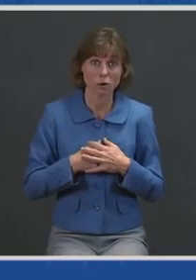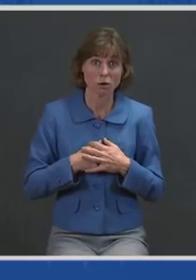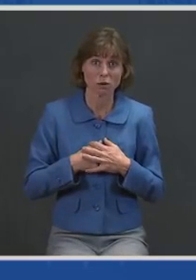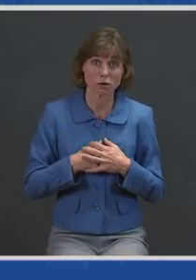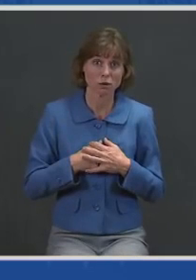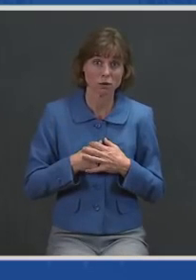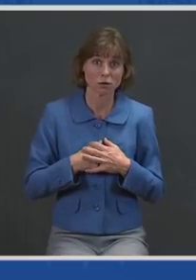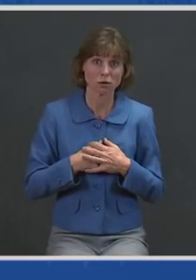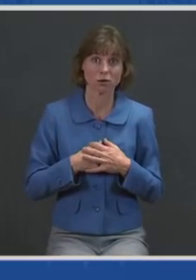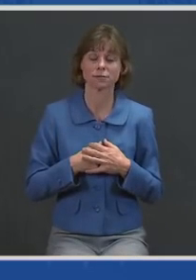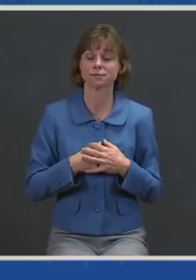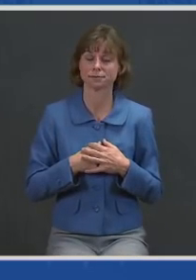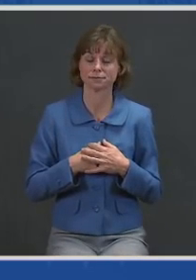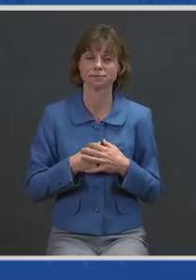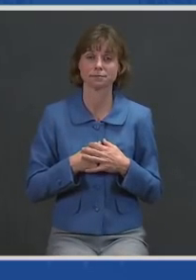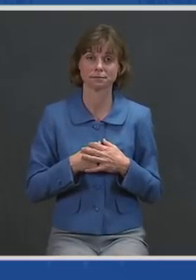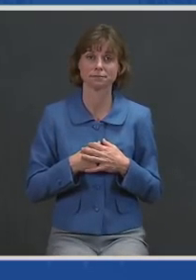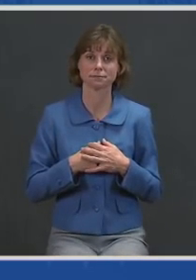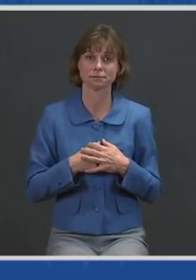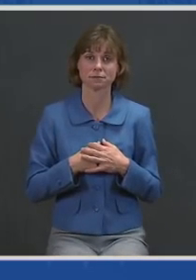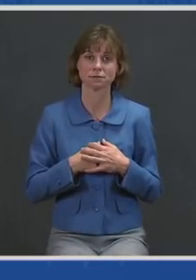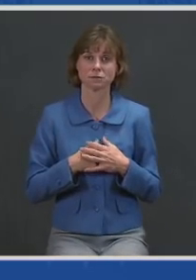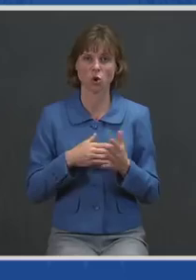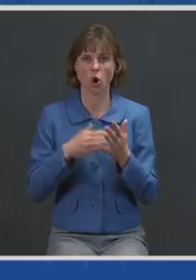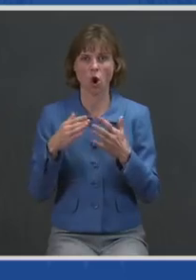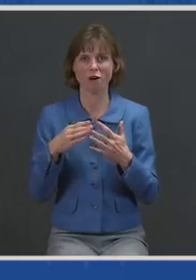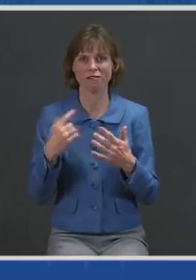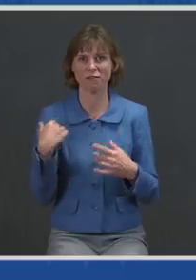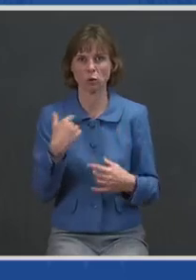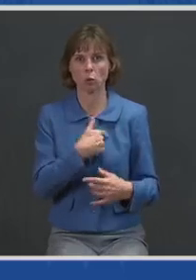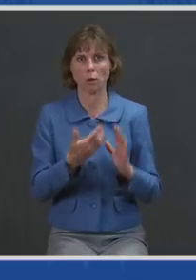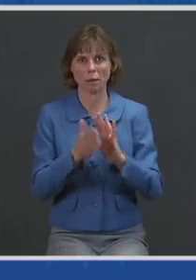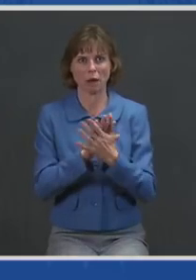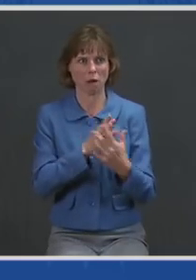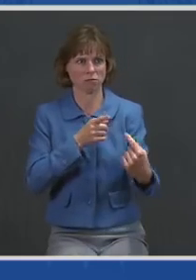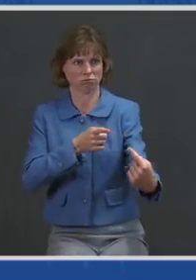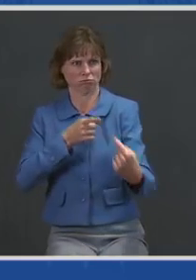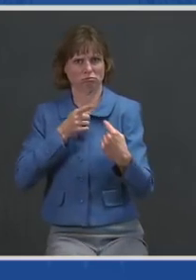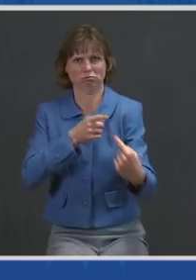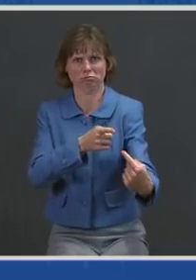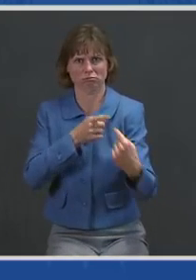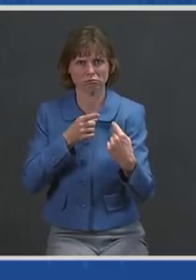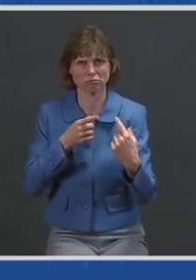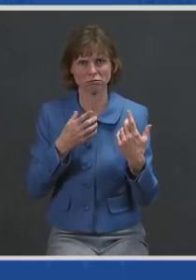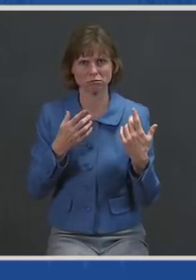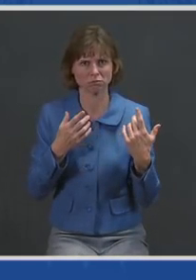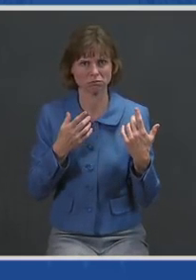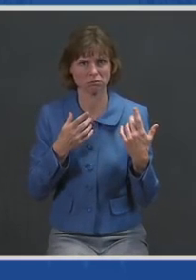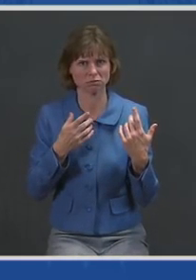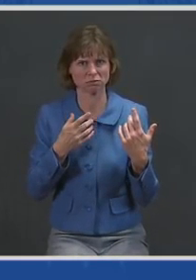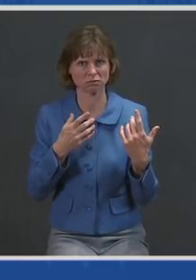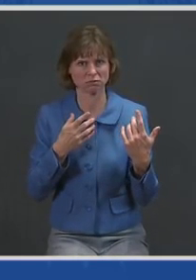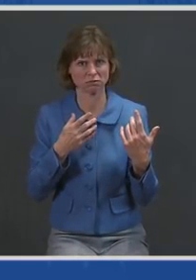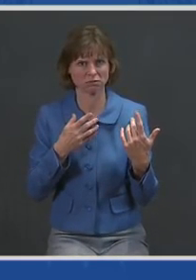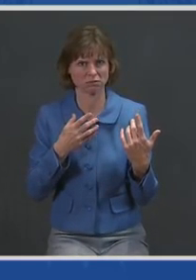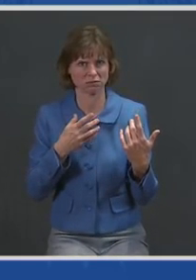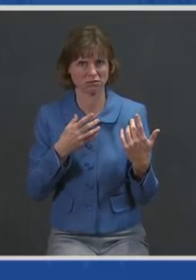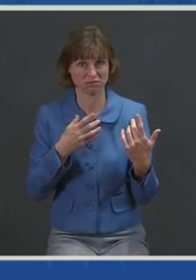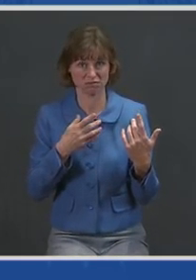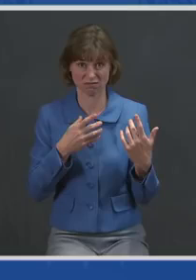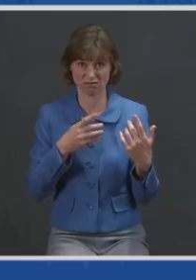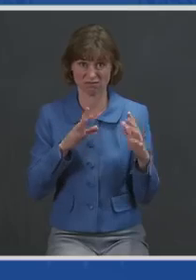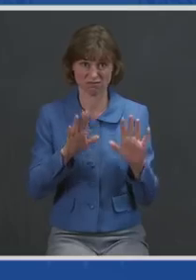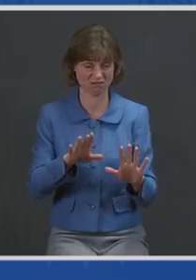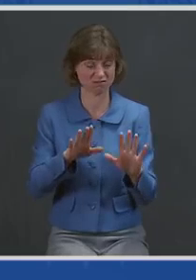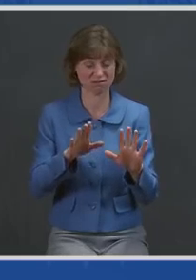Too often, we've turned against one another. A mask, the easiest thing to do to save